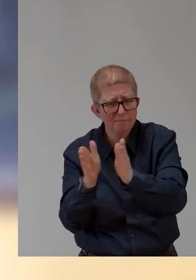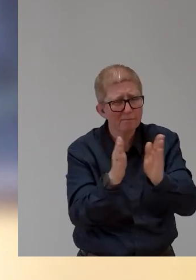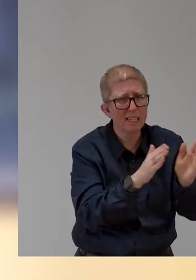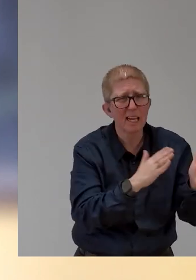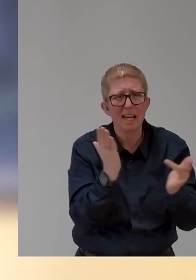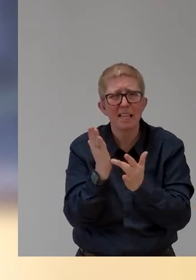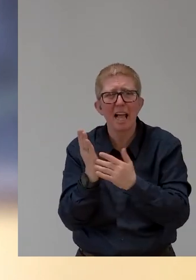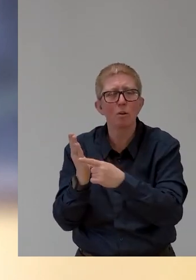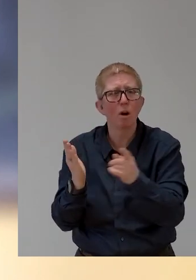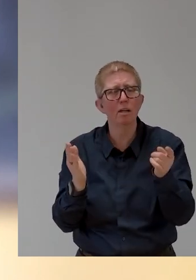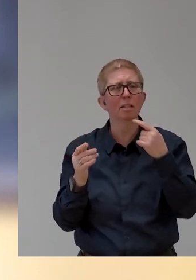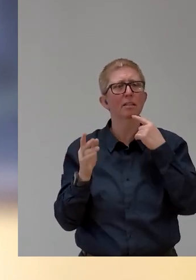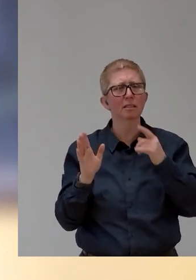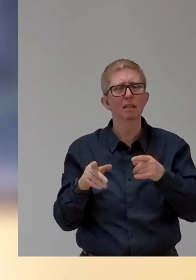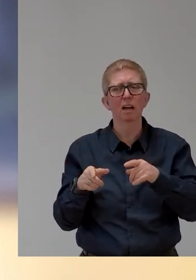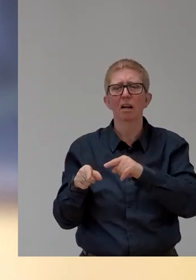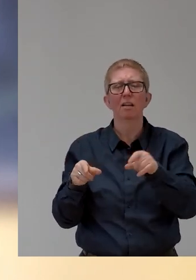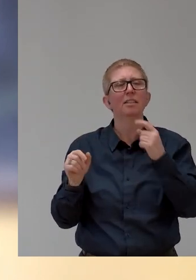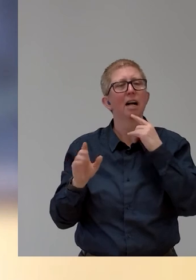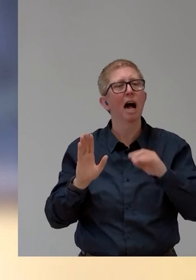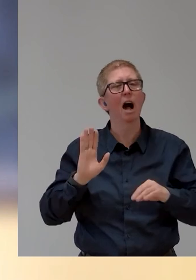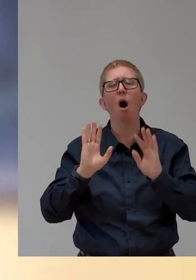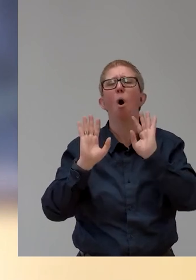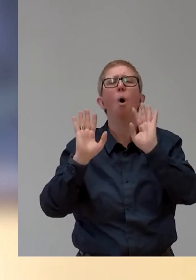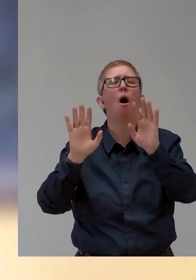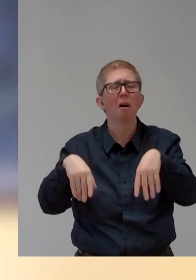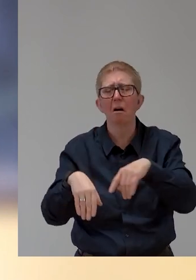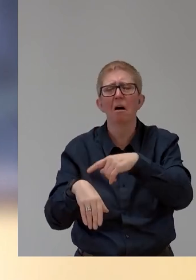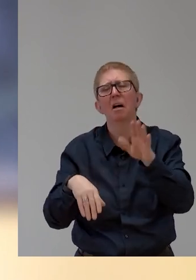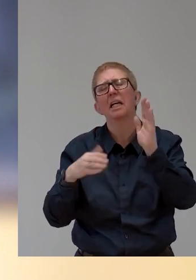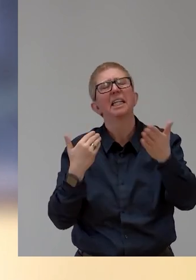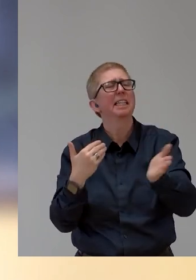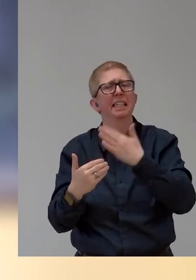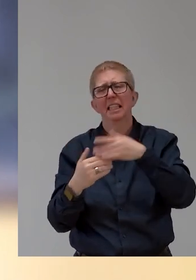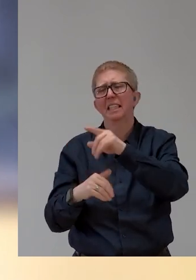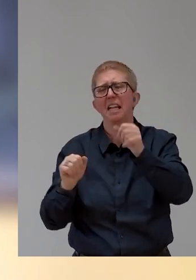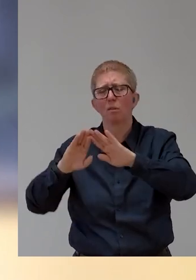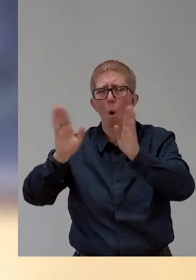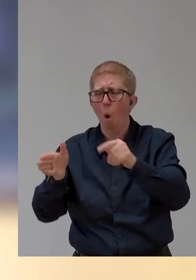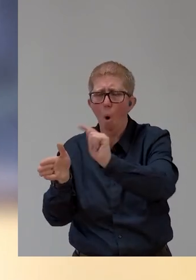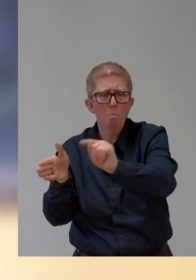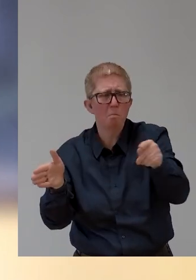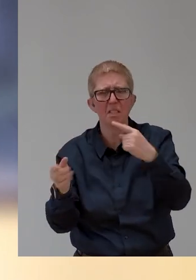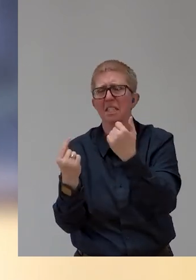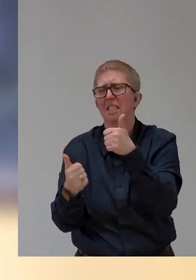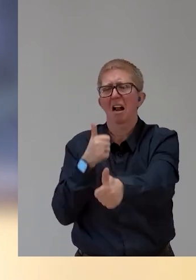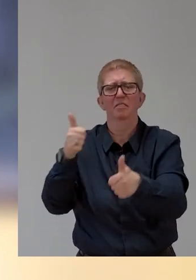legs or, you know, something like that. I think it's making light of the science behind it all. So it really is not